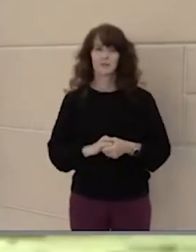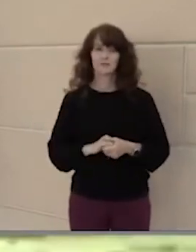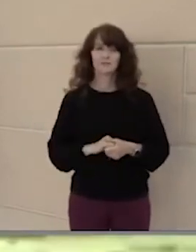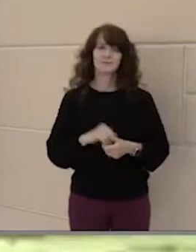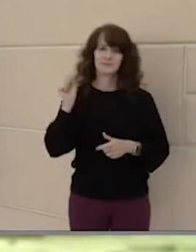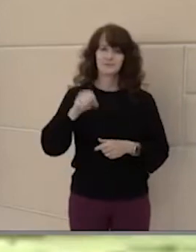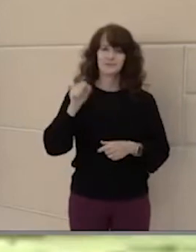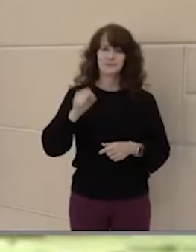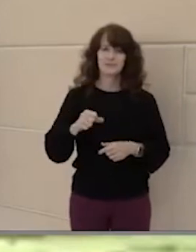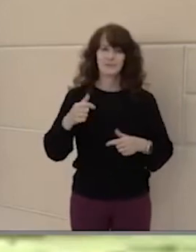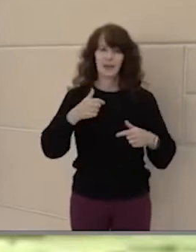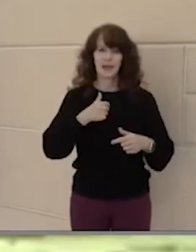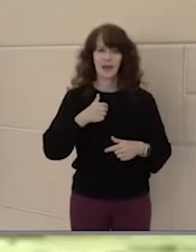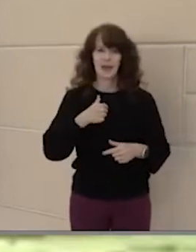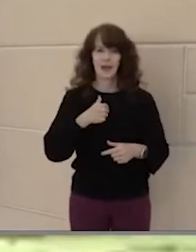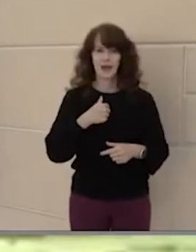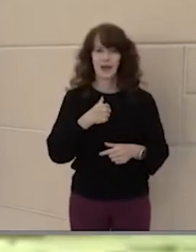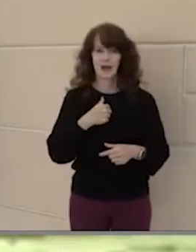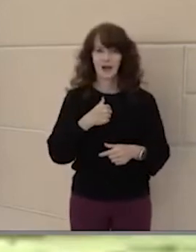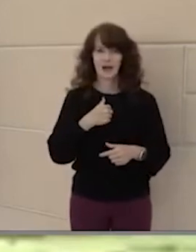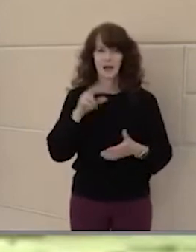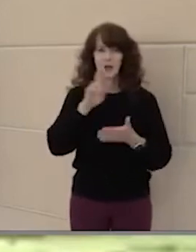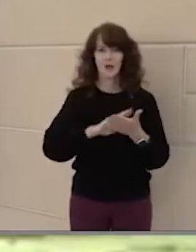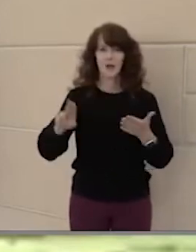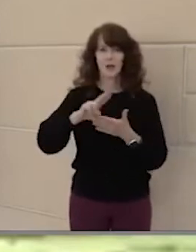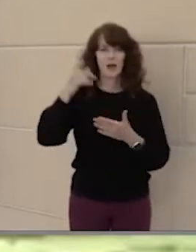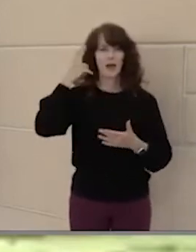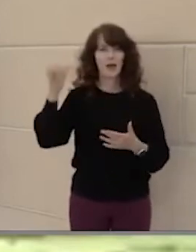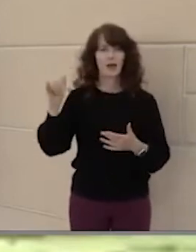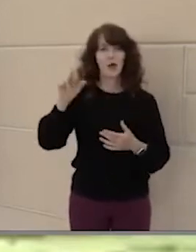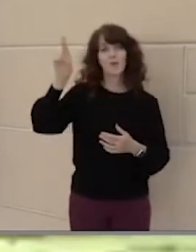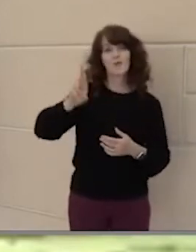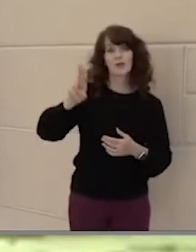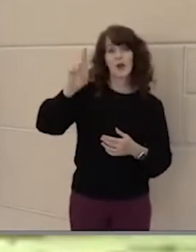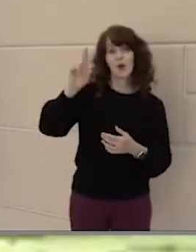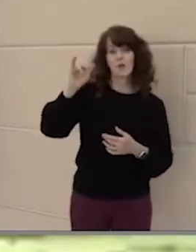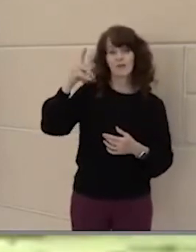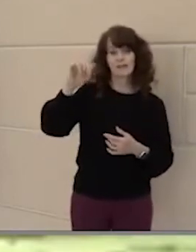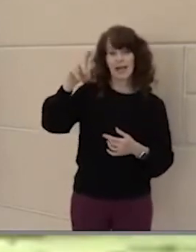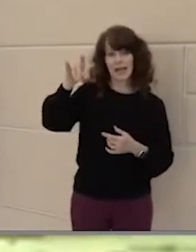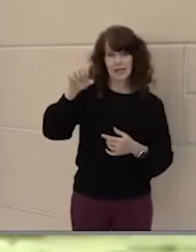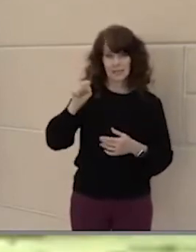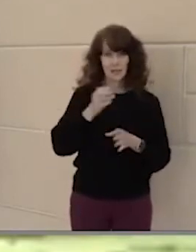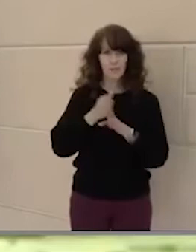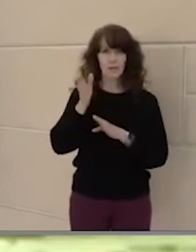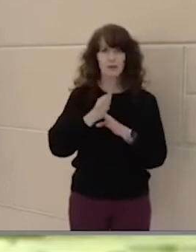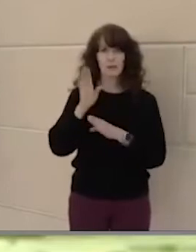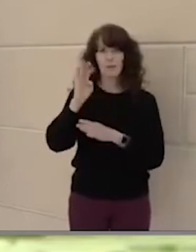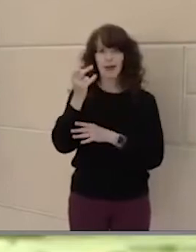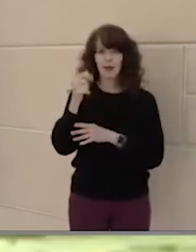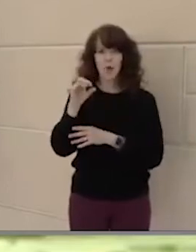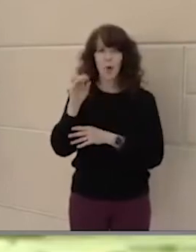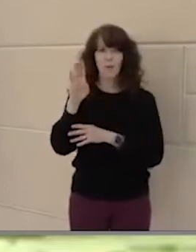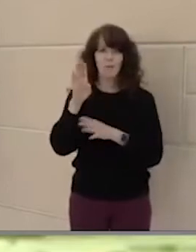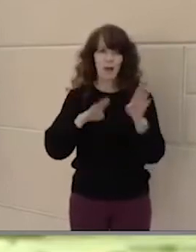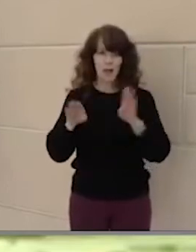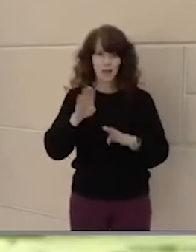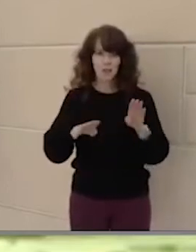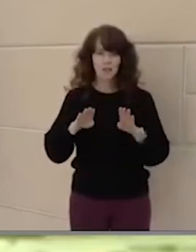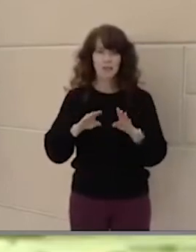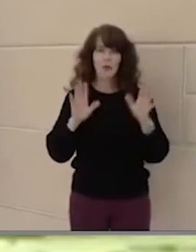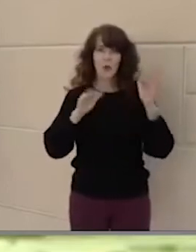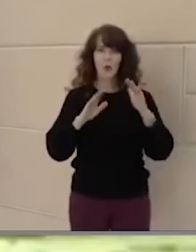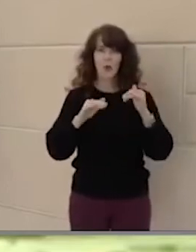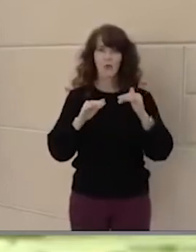Yeah, I'm attending the University of California, Riverside. I'm going to major in microbiology and then hopefully